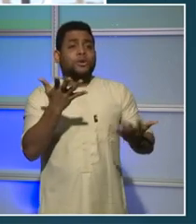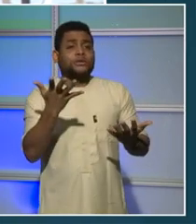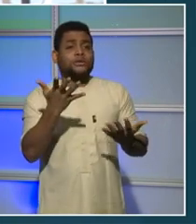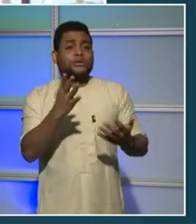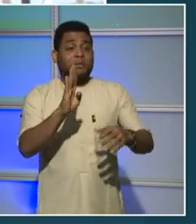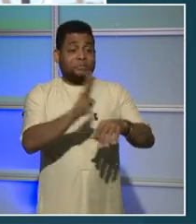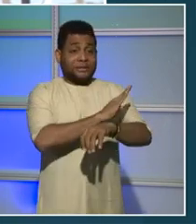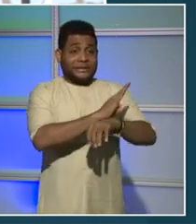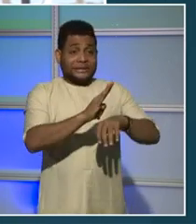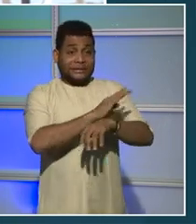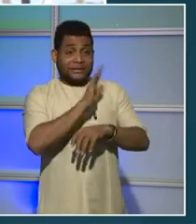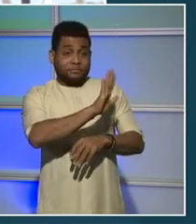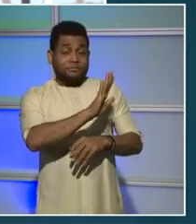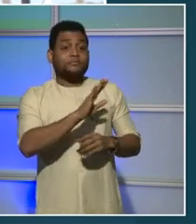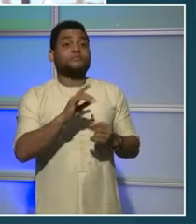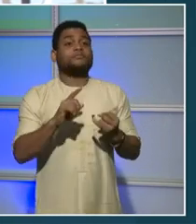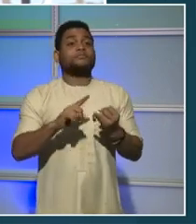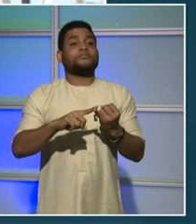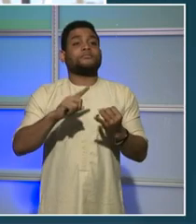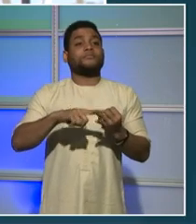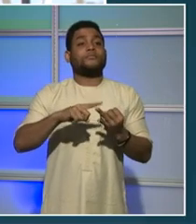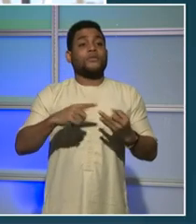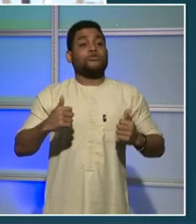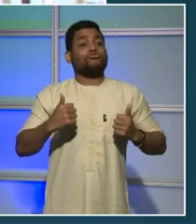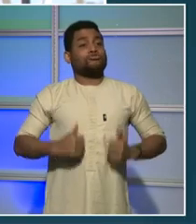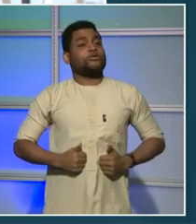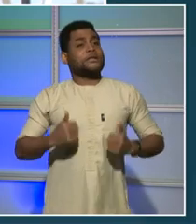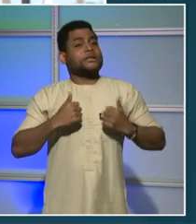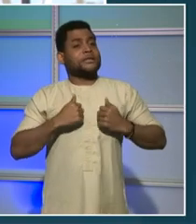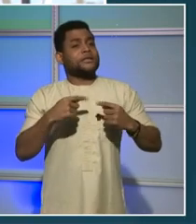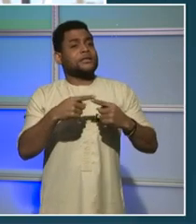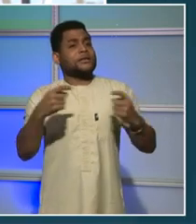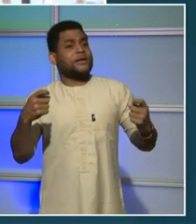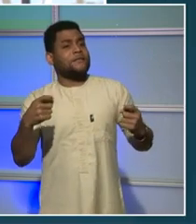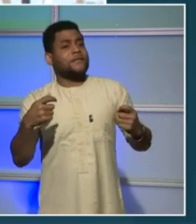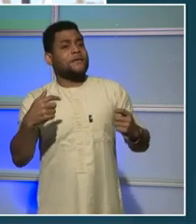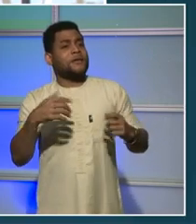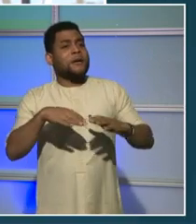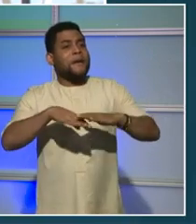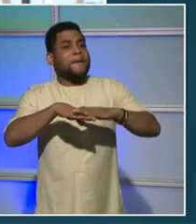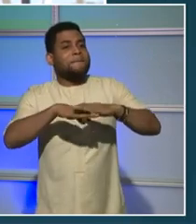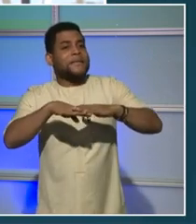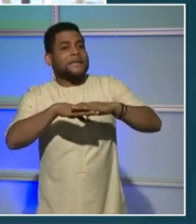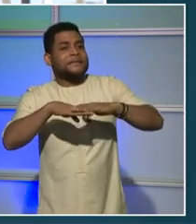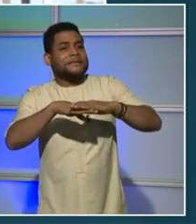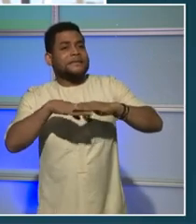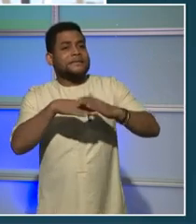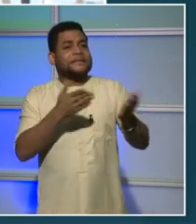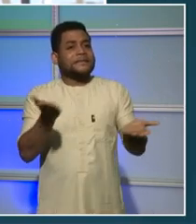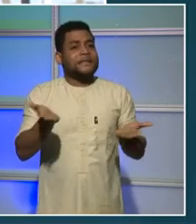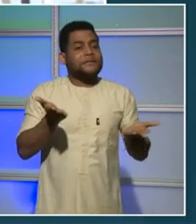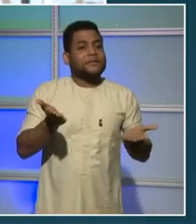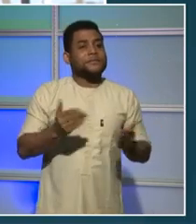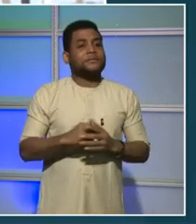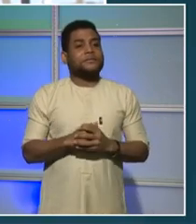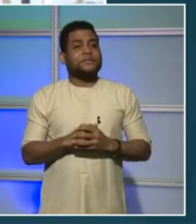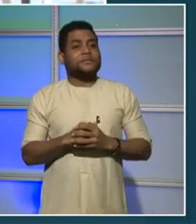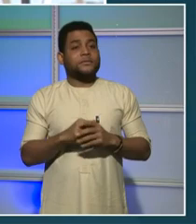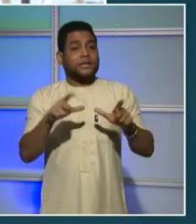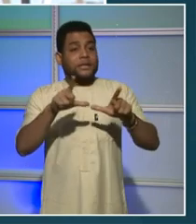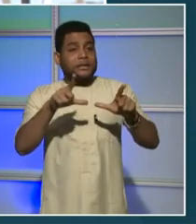services such as transportation, environmental and consumer protections, licenses and vehicle registrations,